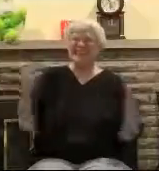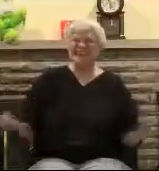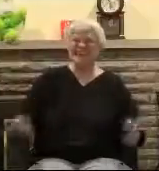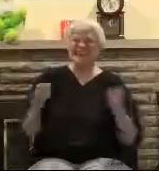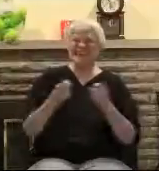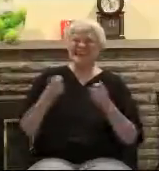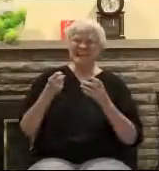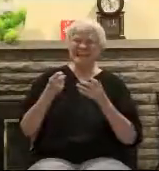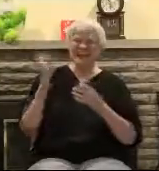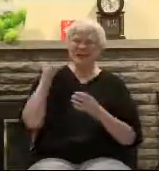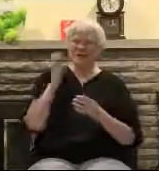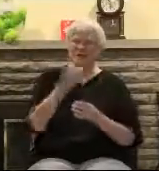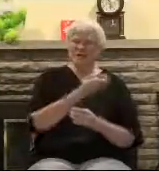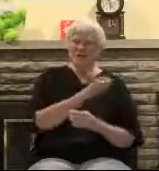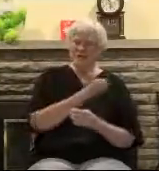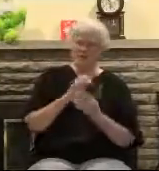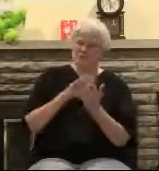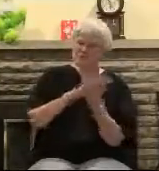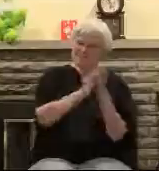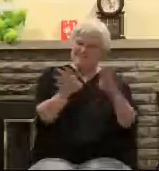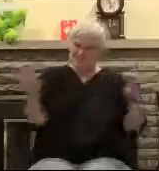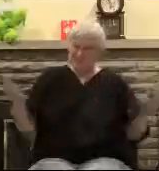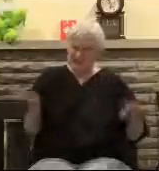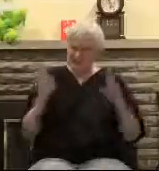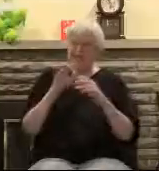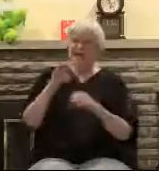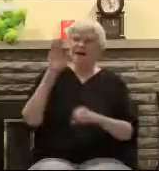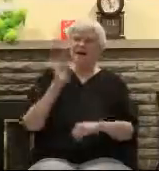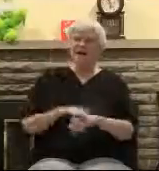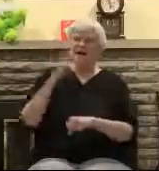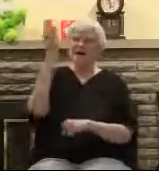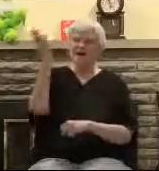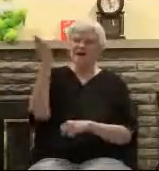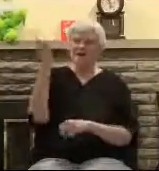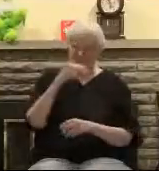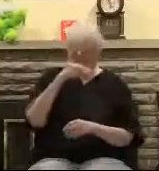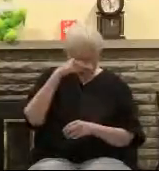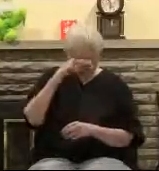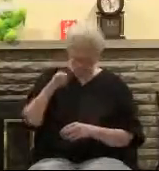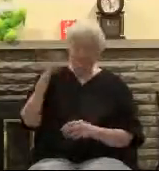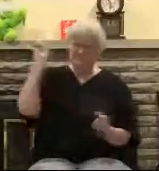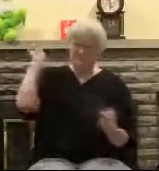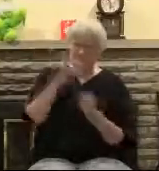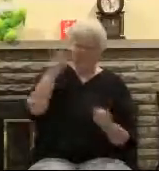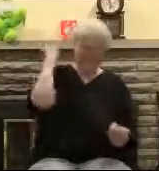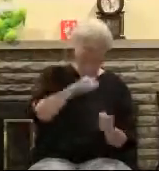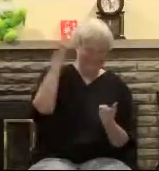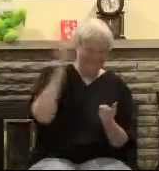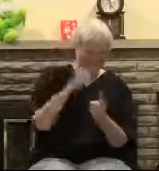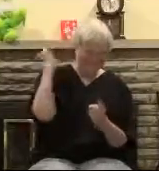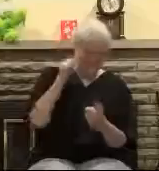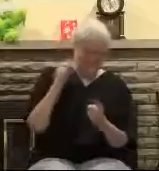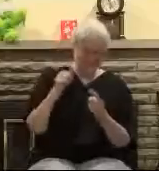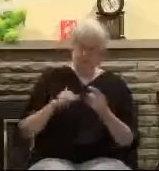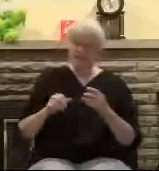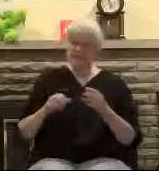of our peace was upon him by whose stripes we are healed. He said he would be so beaten